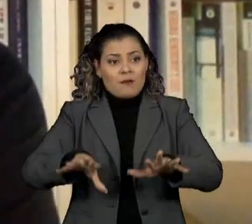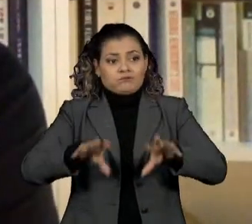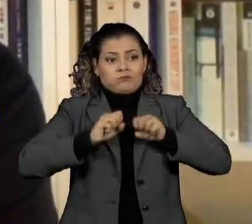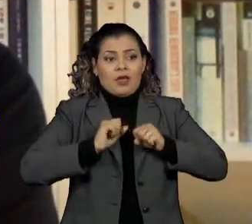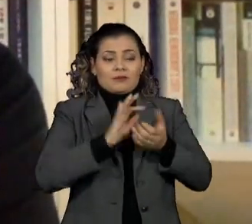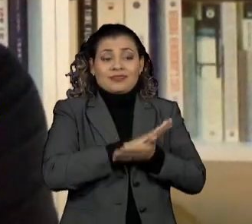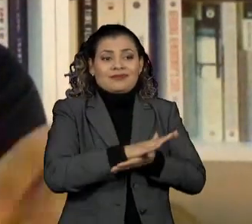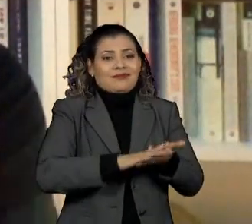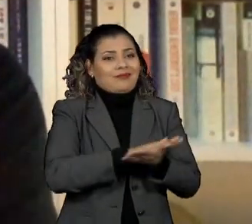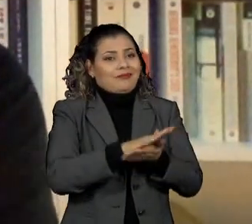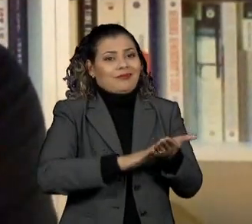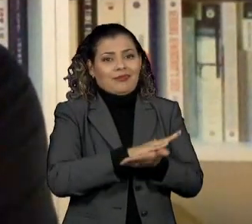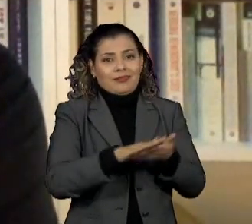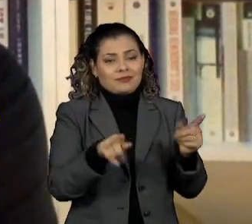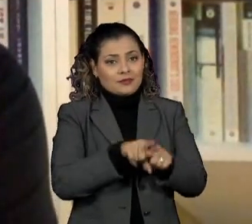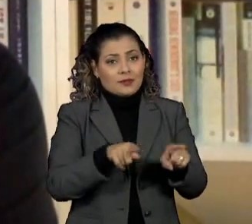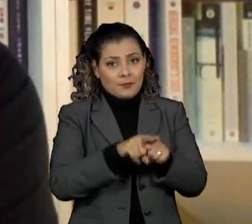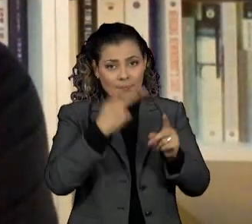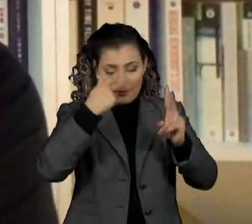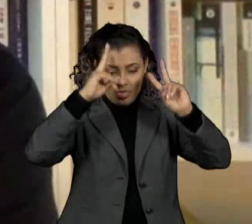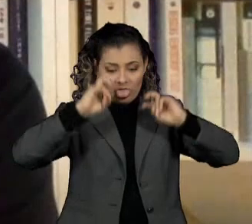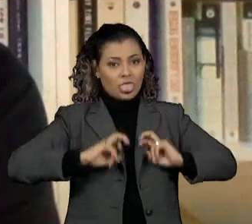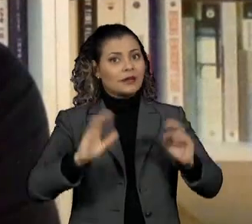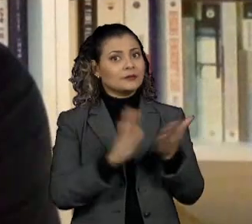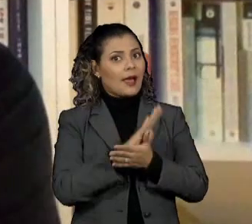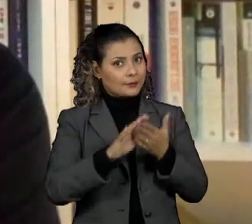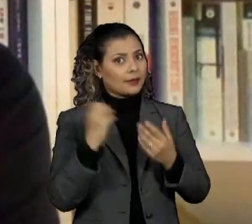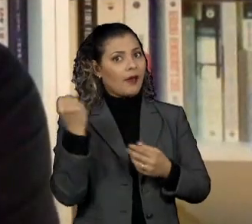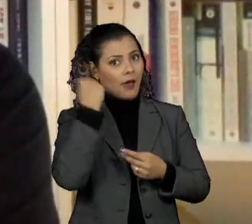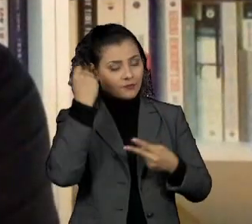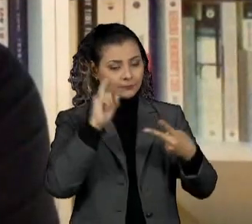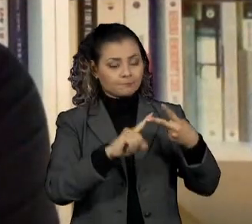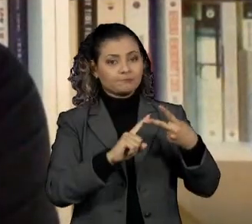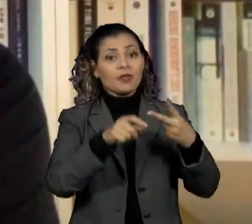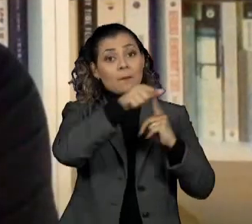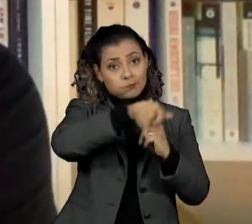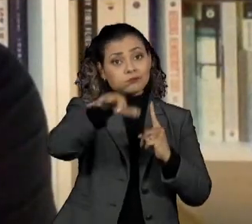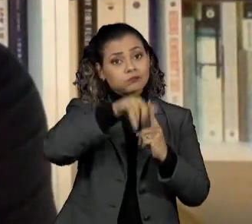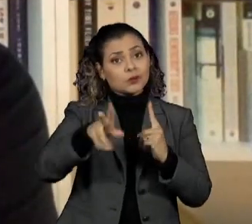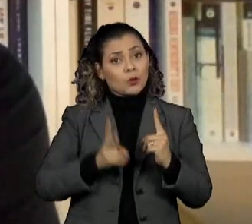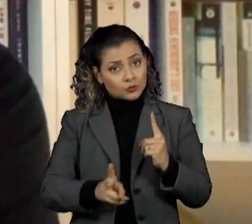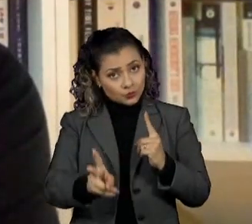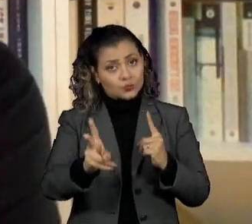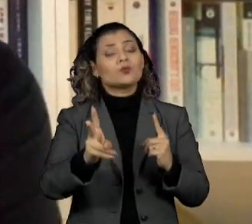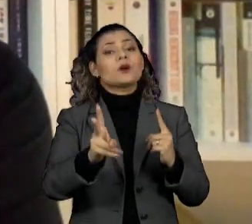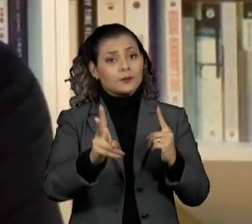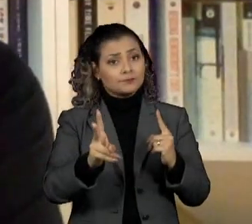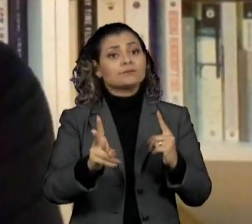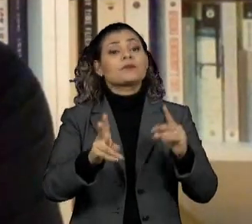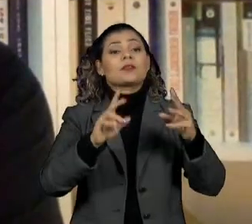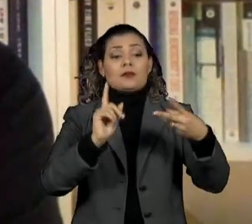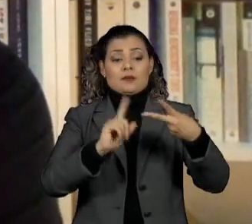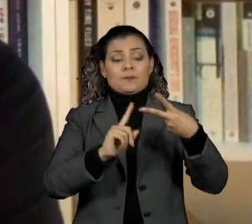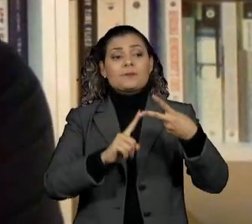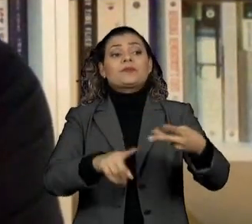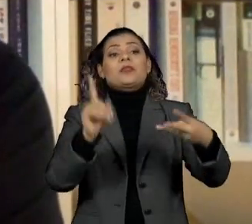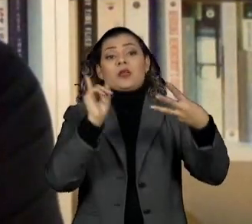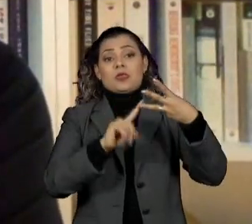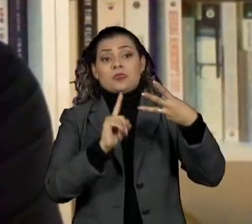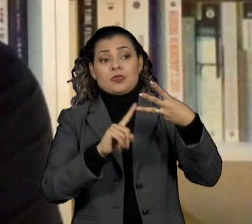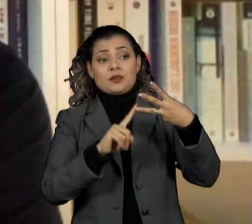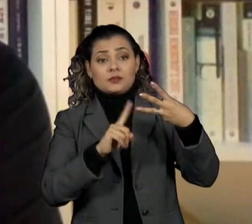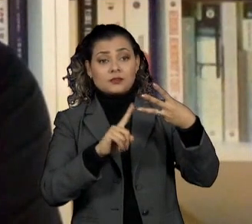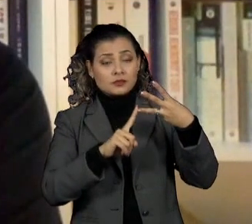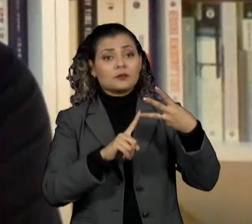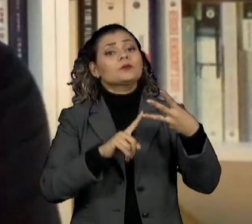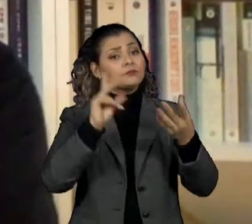can carry the virus and infect other people and therefore cannot be identified, isolated and quarantined. And number three, that we